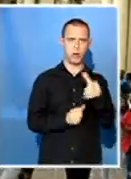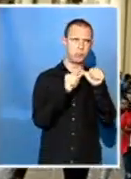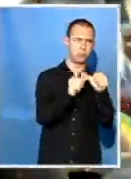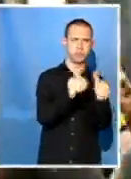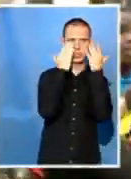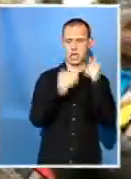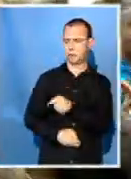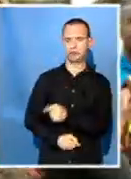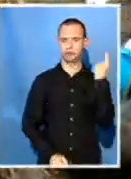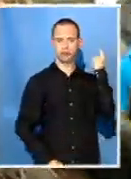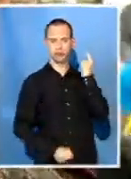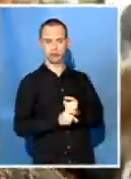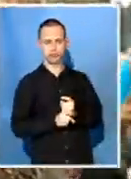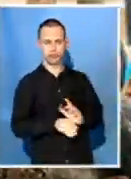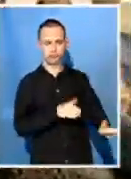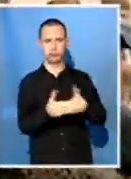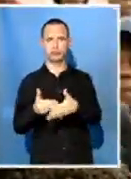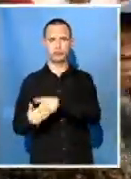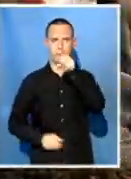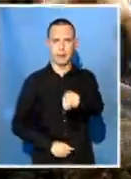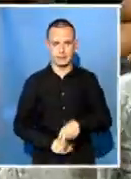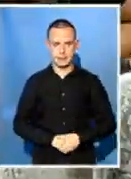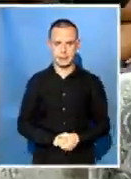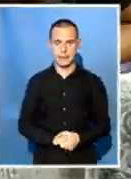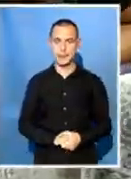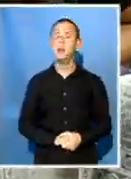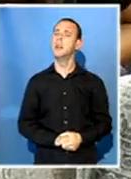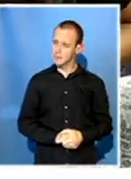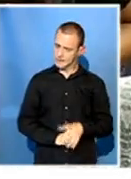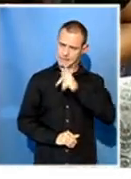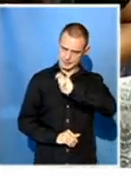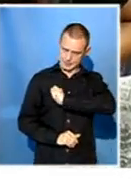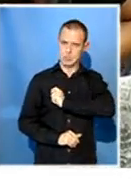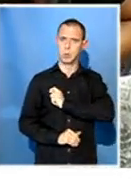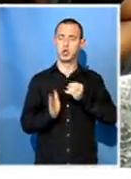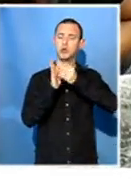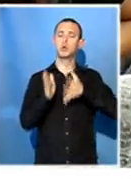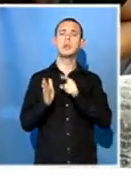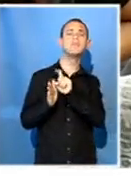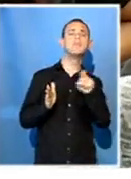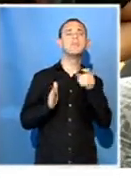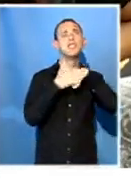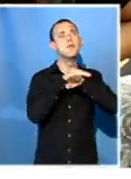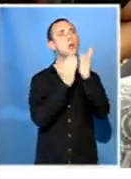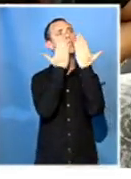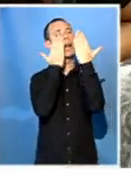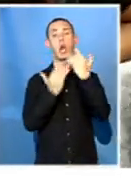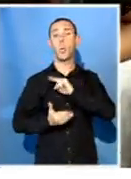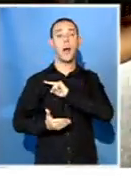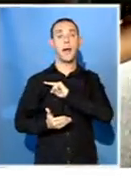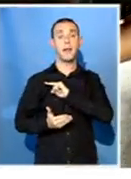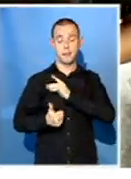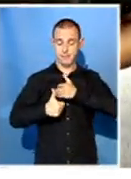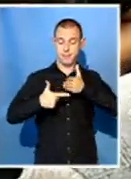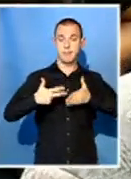while others are adamant the shutdown must continue. Yes, there are those students who want to come to class, simply because in the